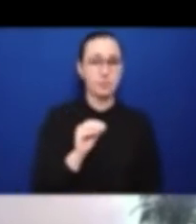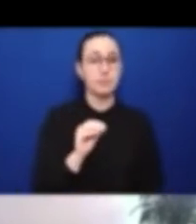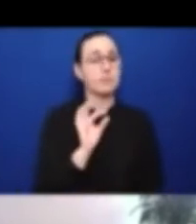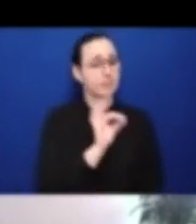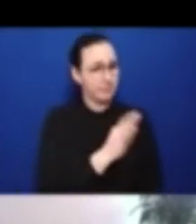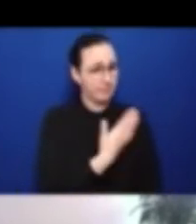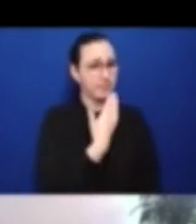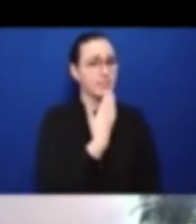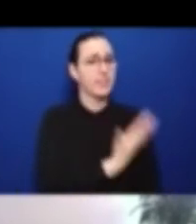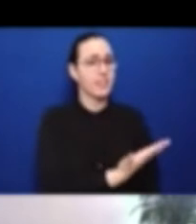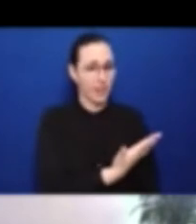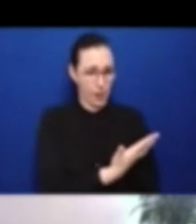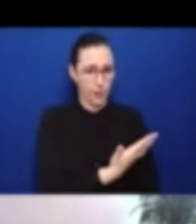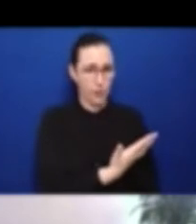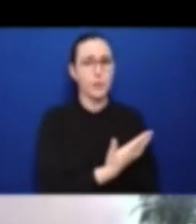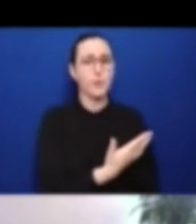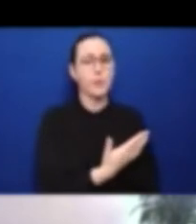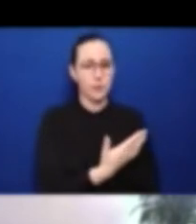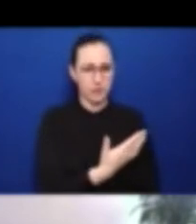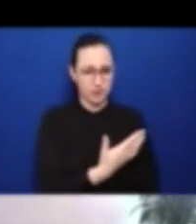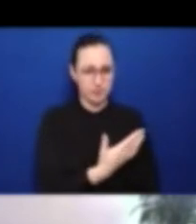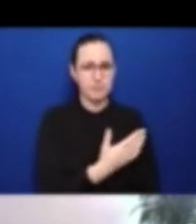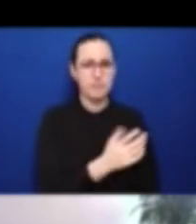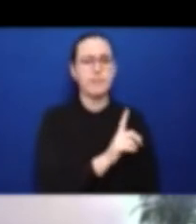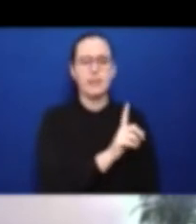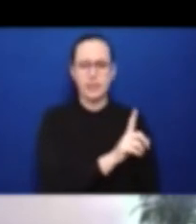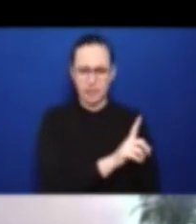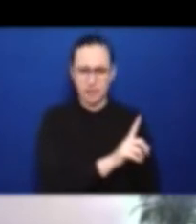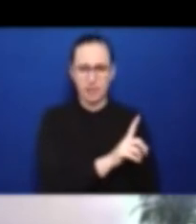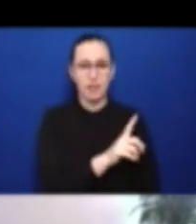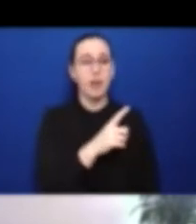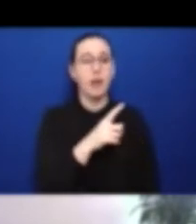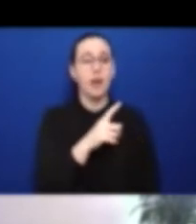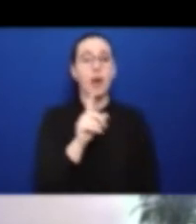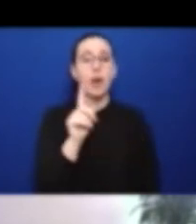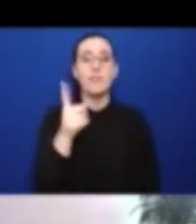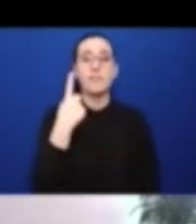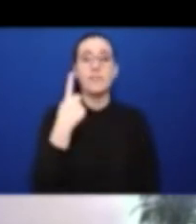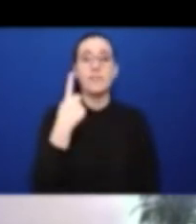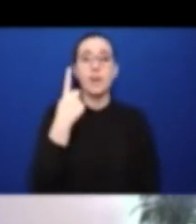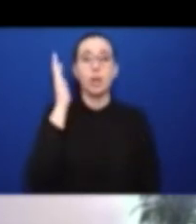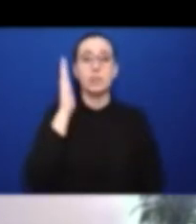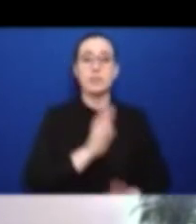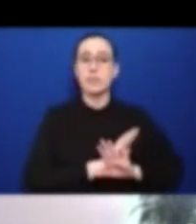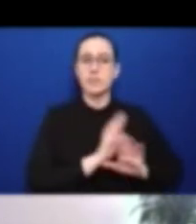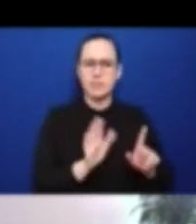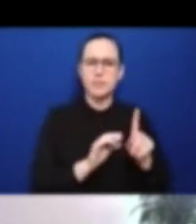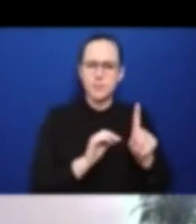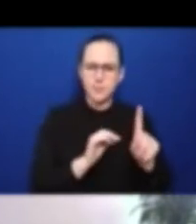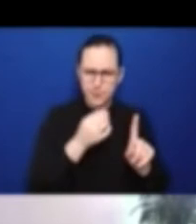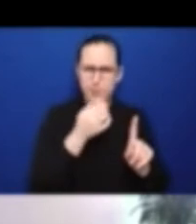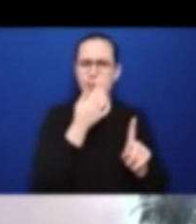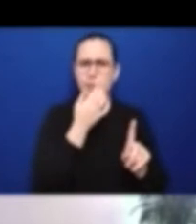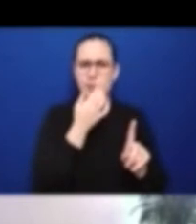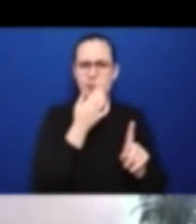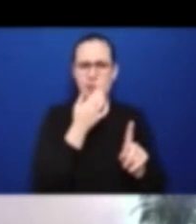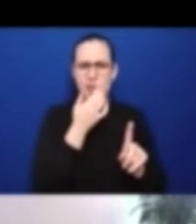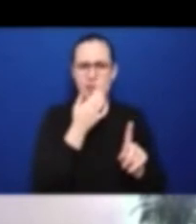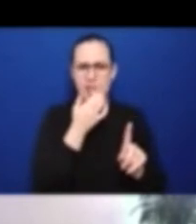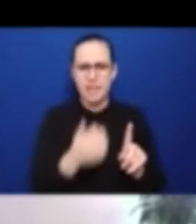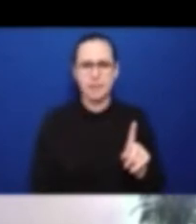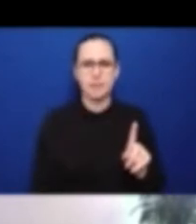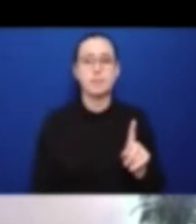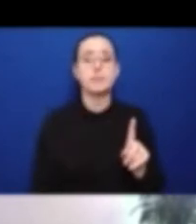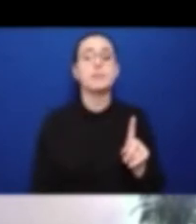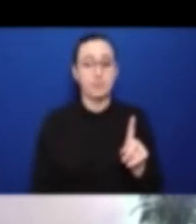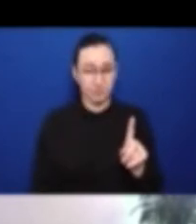end of the first part go, Anthony, perhaps if you could share with us, Andrew, sorry, a